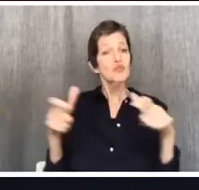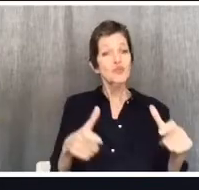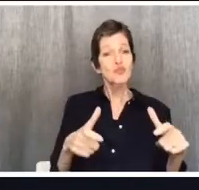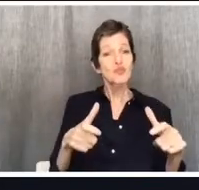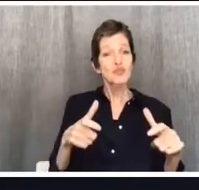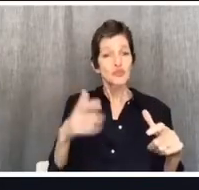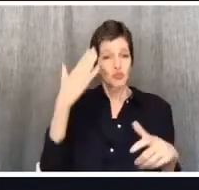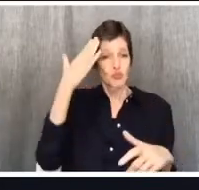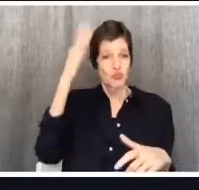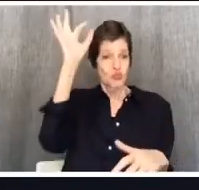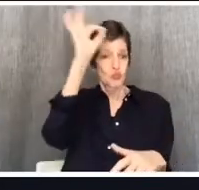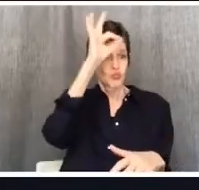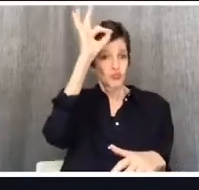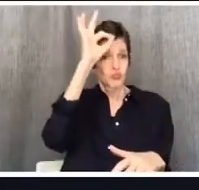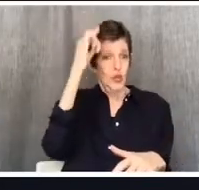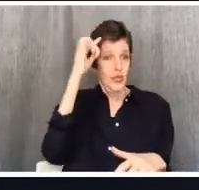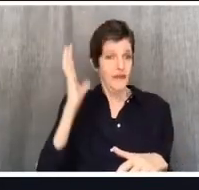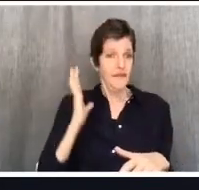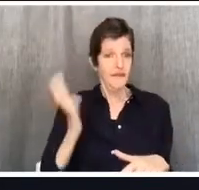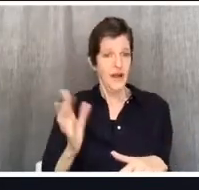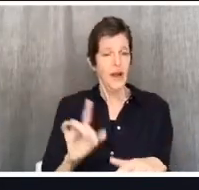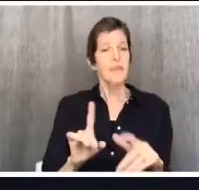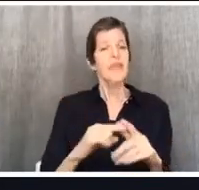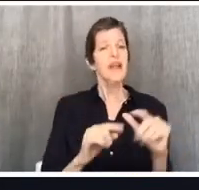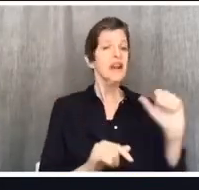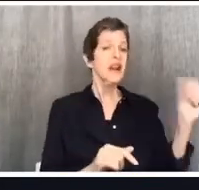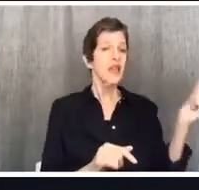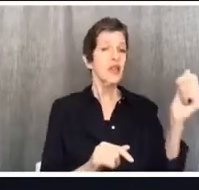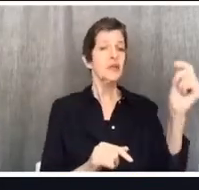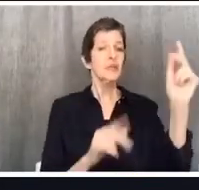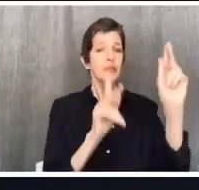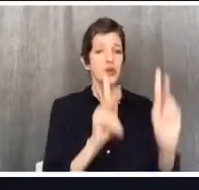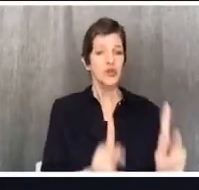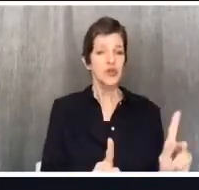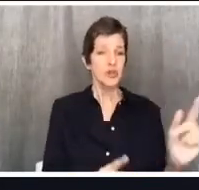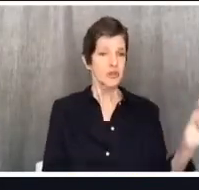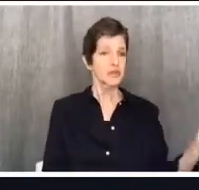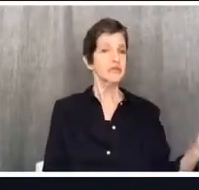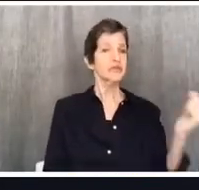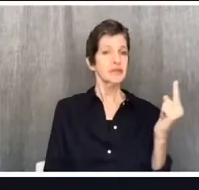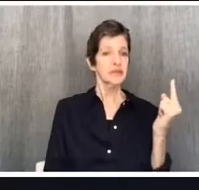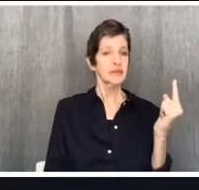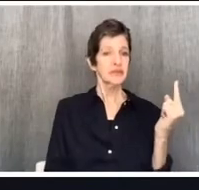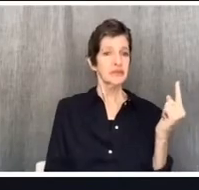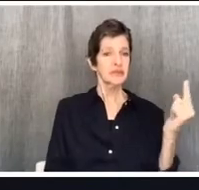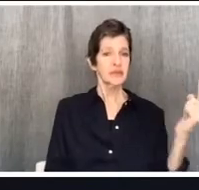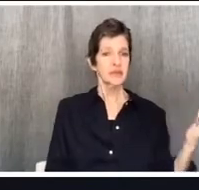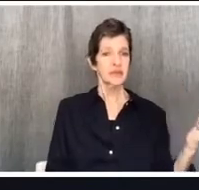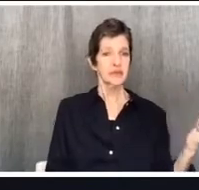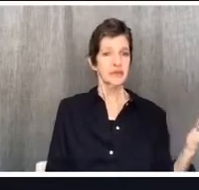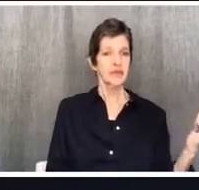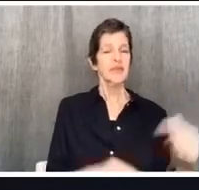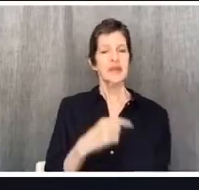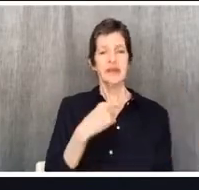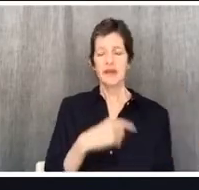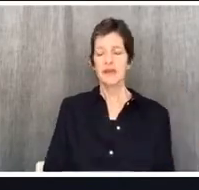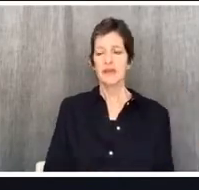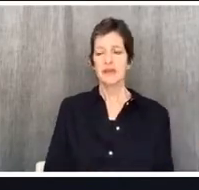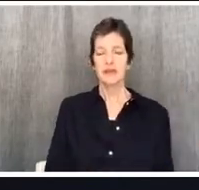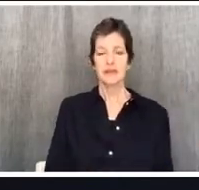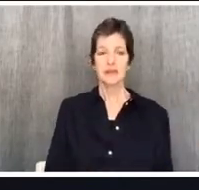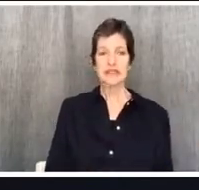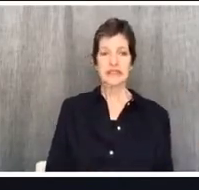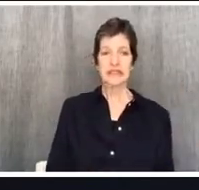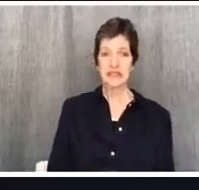In the second circumstance, someone has announced that this meat has been sacrificed to an idol. Paul